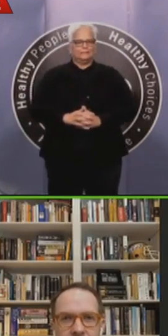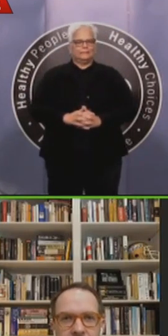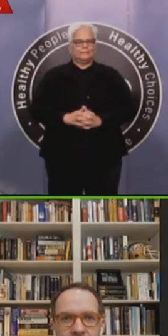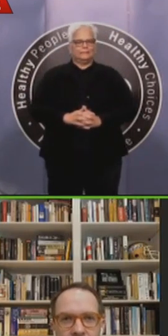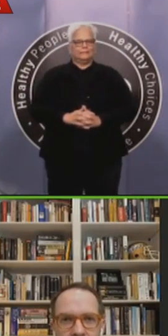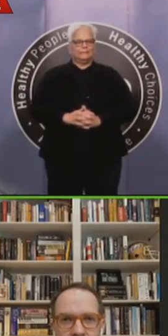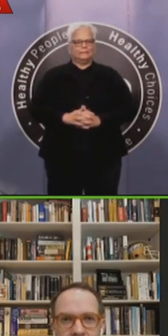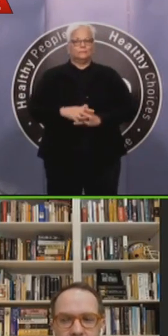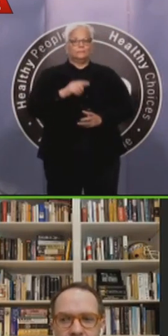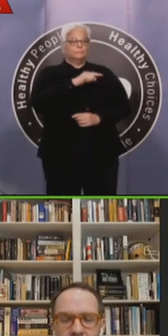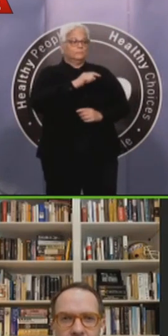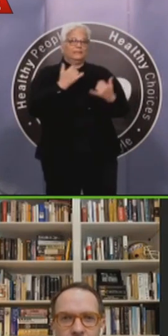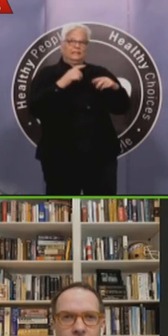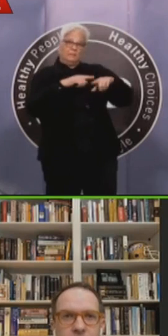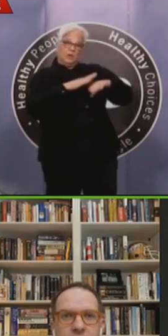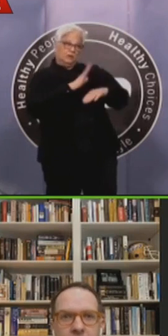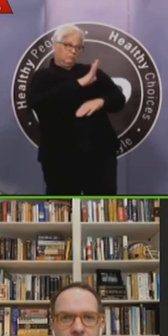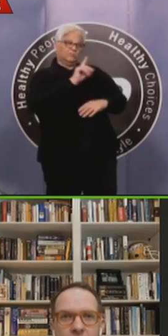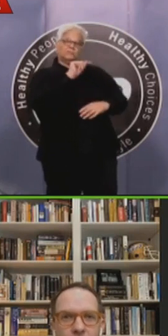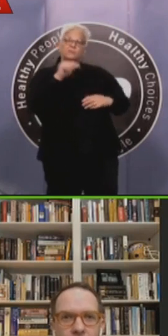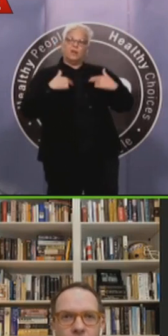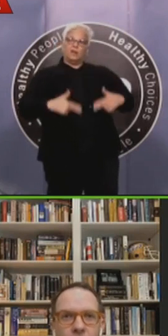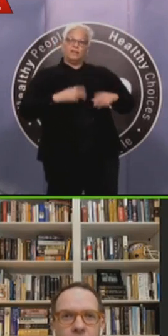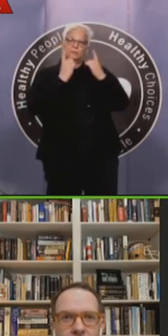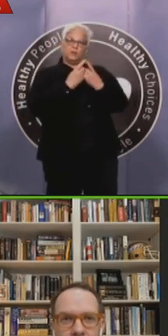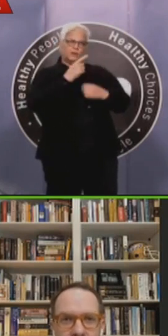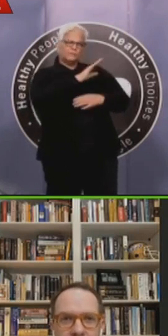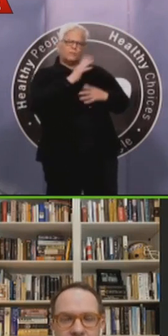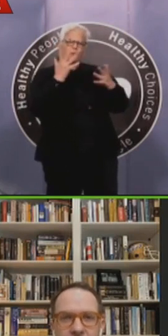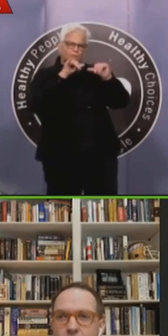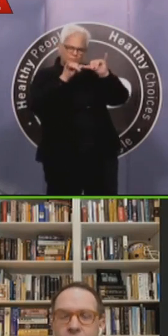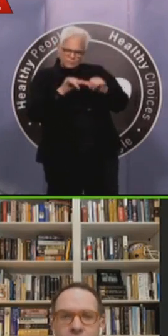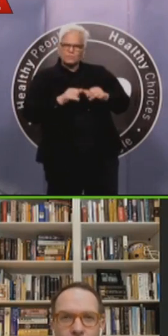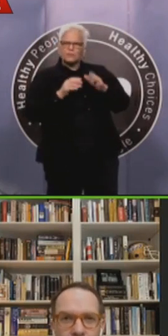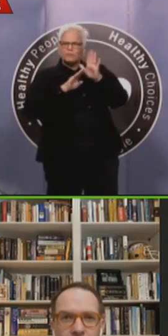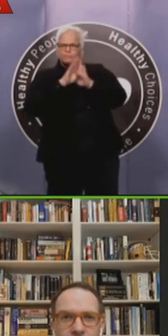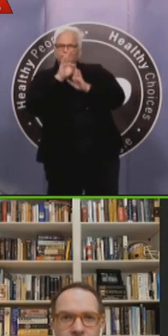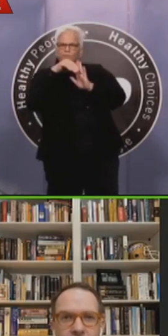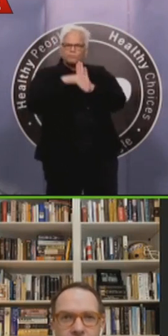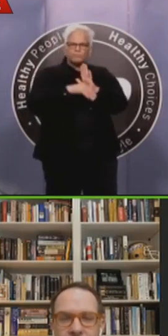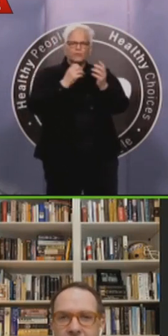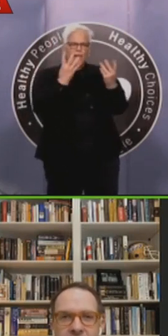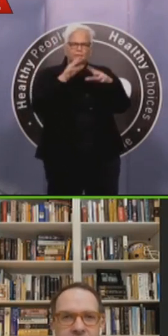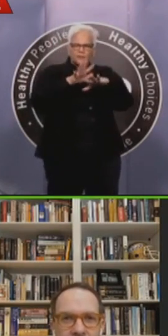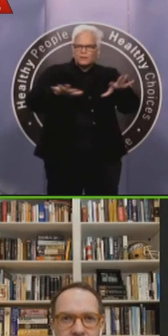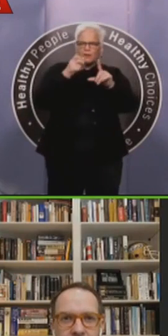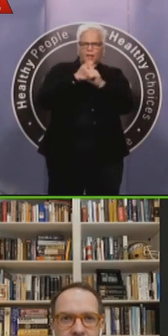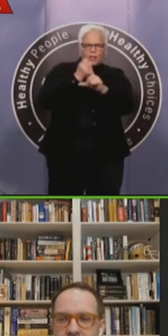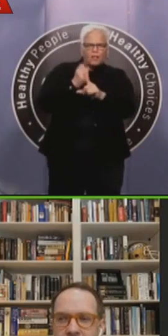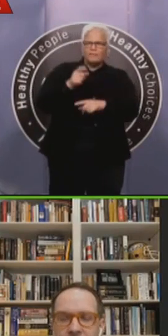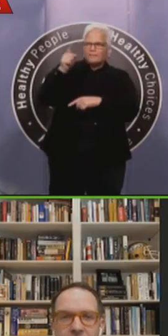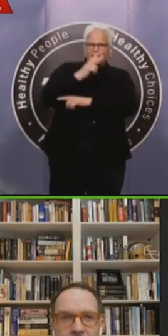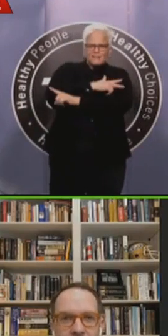have contracted this virus. Uh, and once we get to a point where we believe that moving forward, uh, we've passed